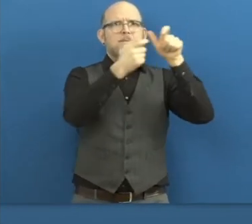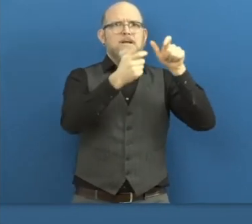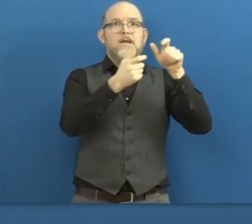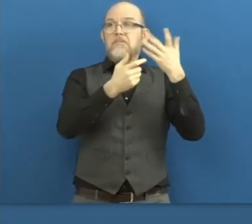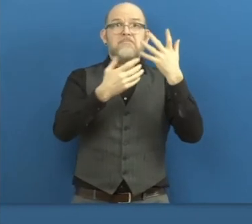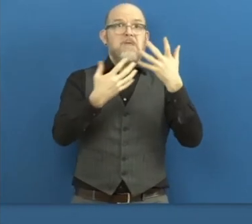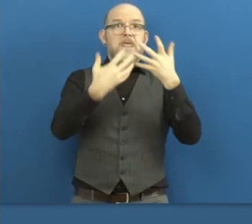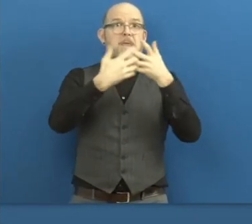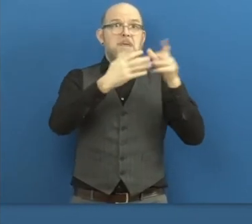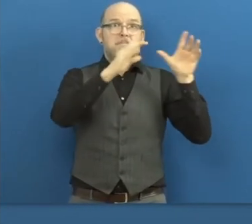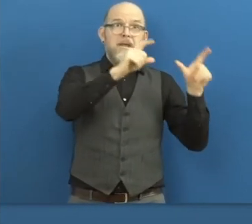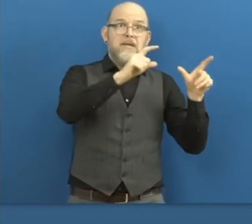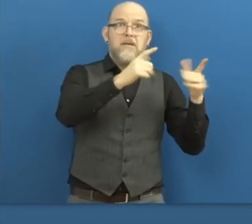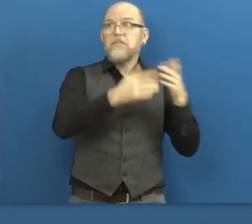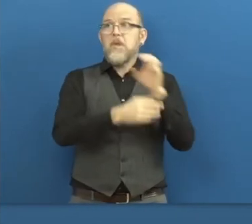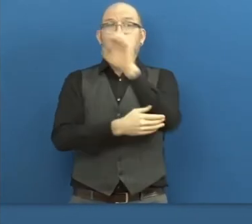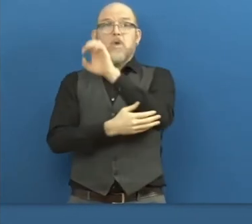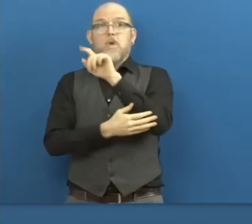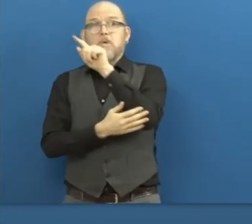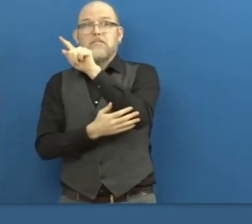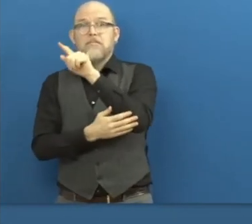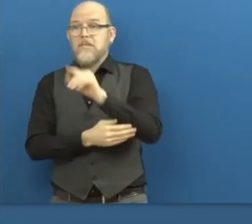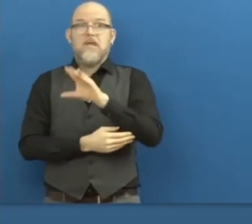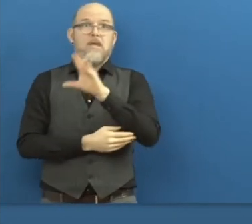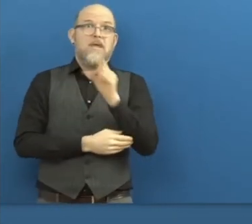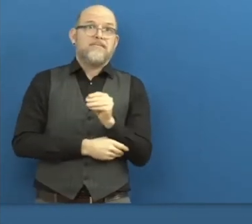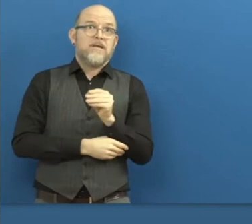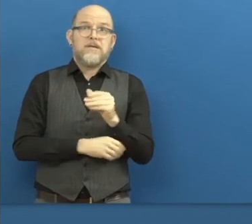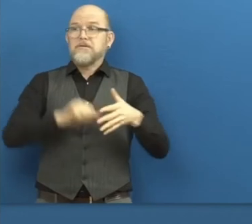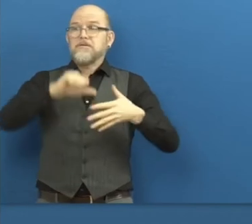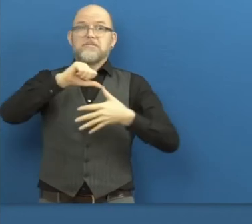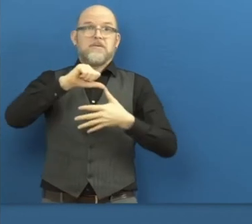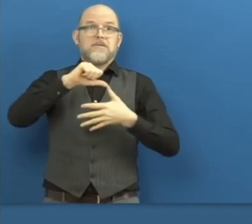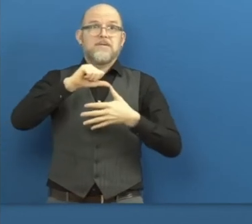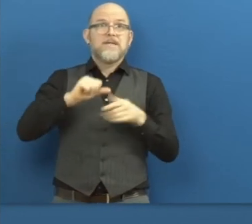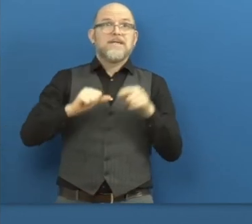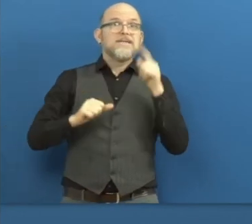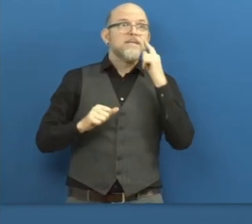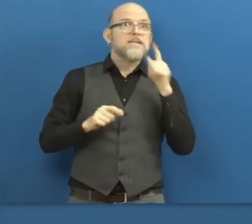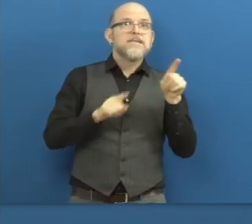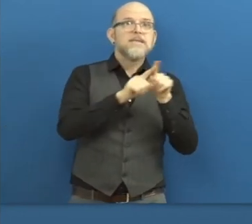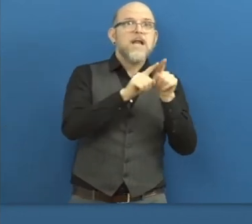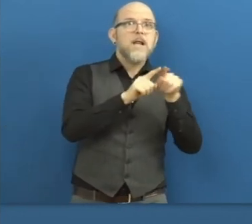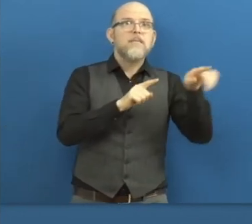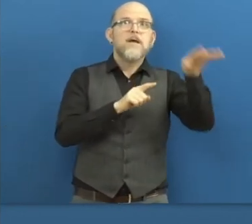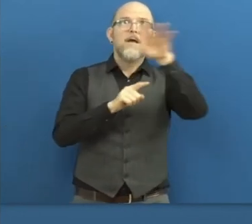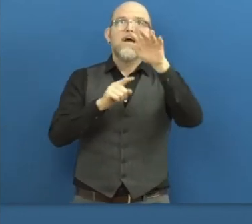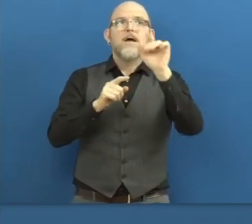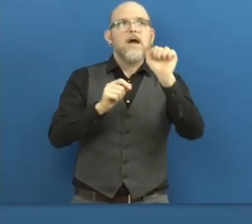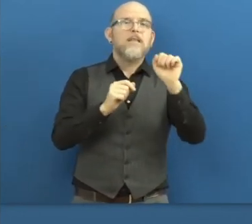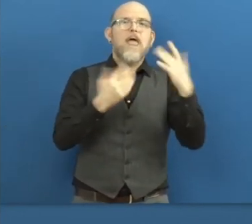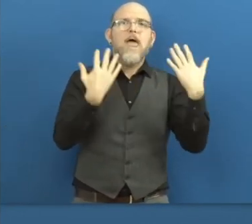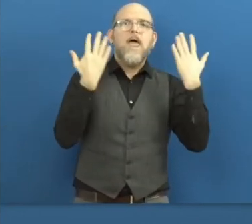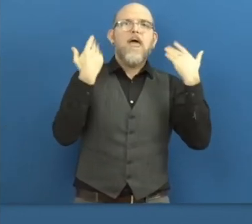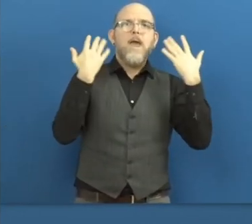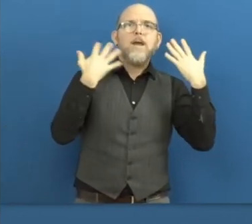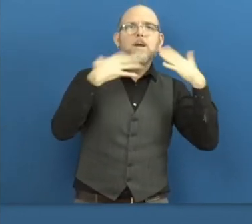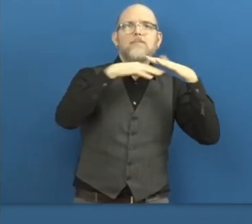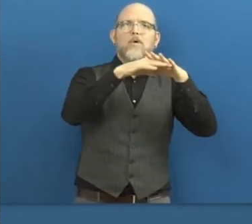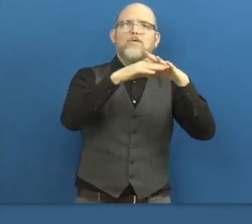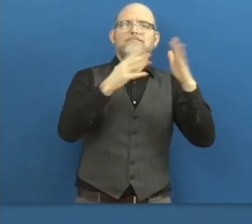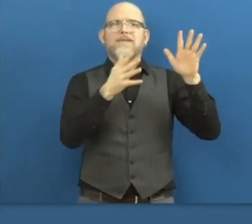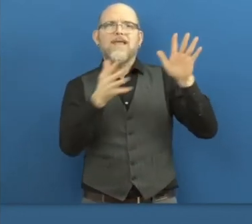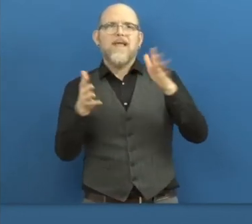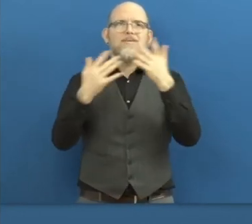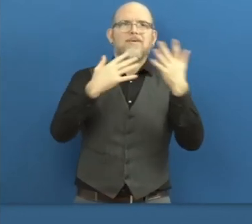America and Africa is very important to a lot of companies. They want to be as efficient and as effective as they can.